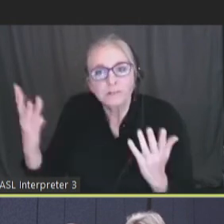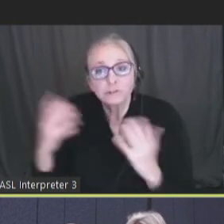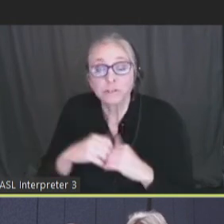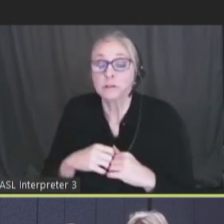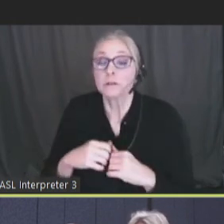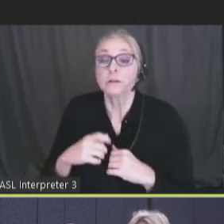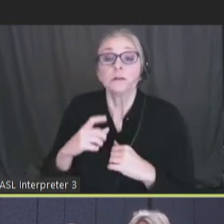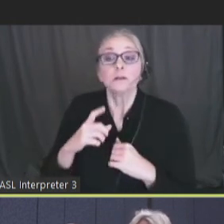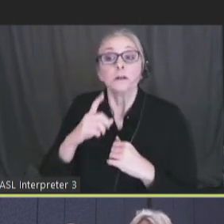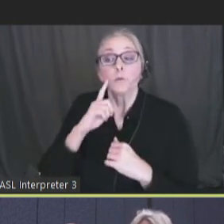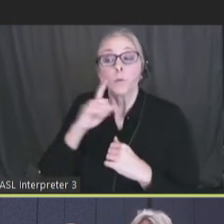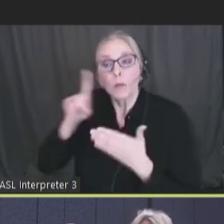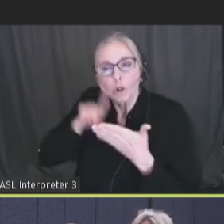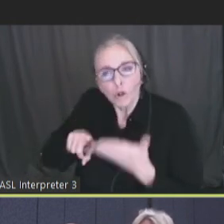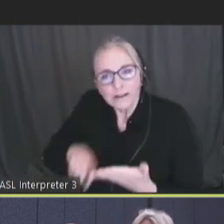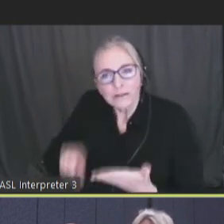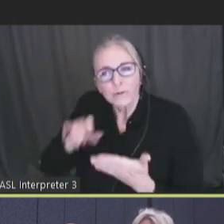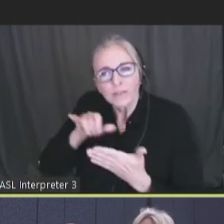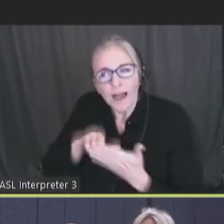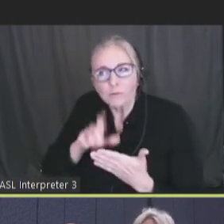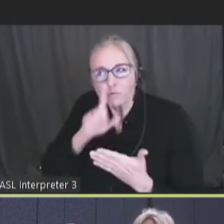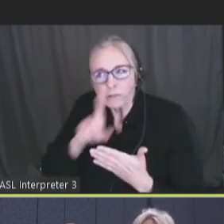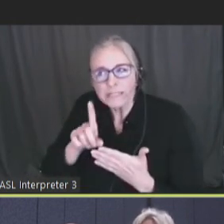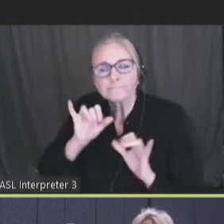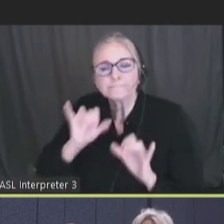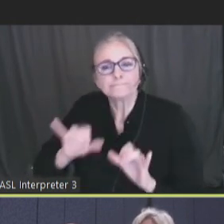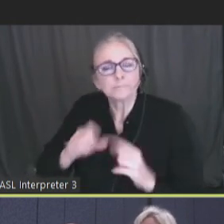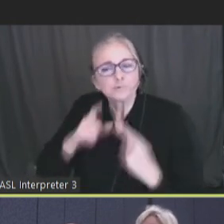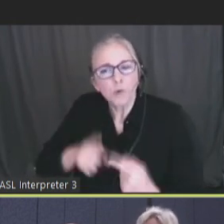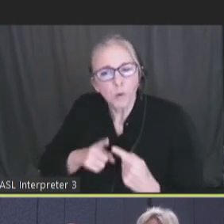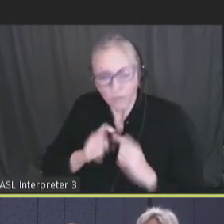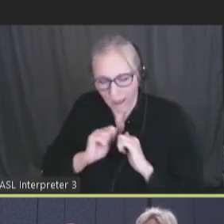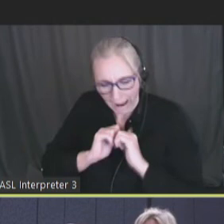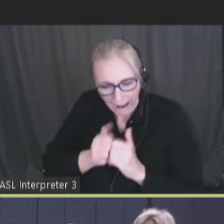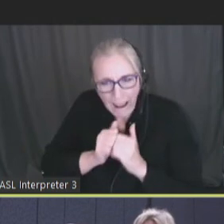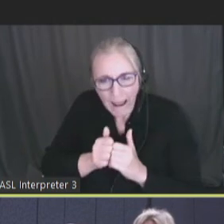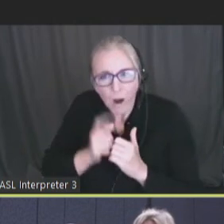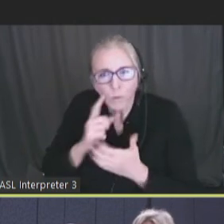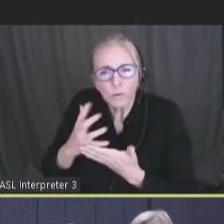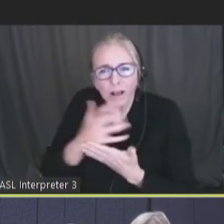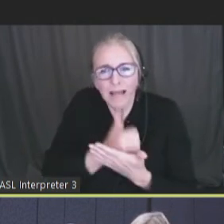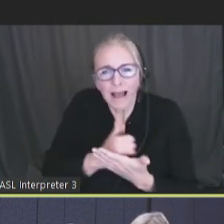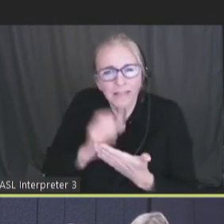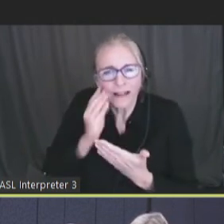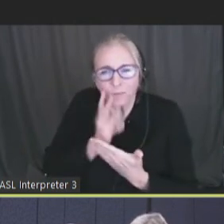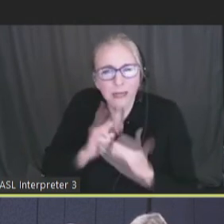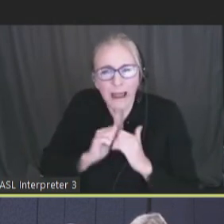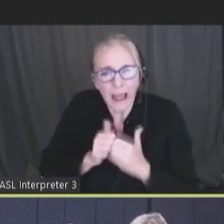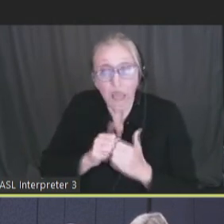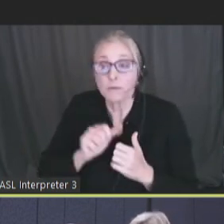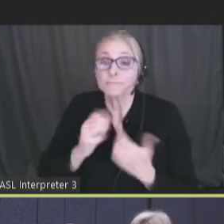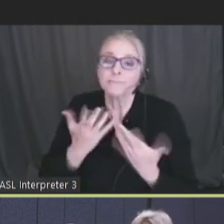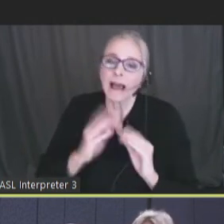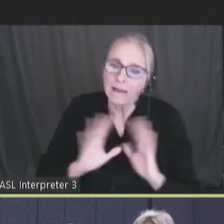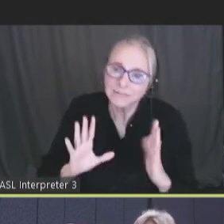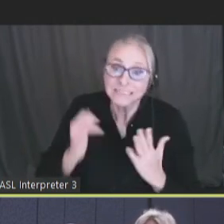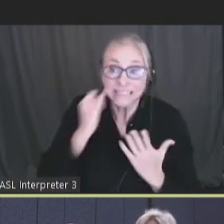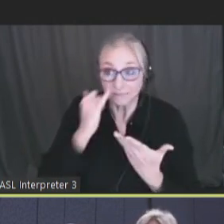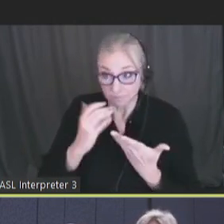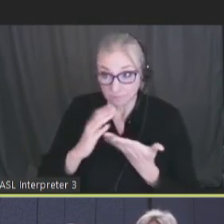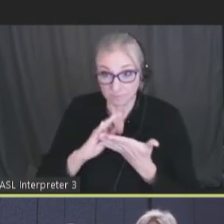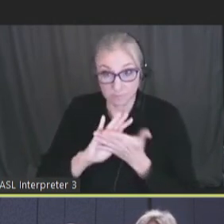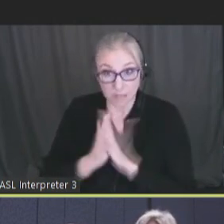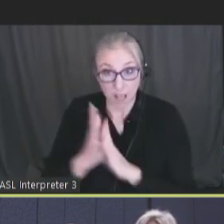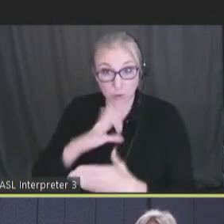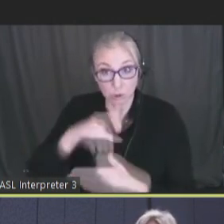into it, we really struggled with how we were going to collect it. And obviously, if it becomes included as part of